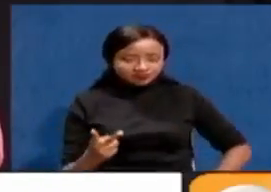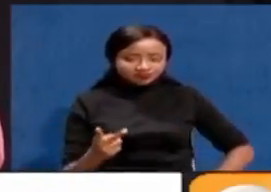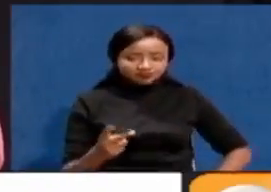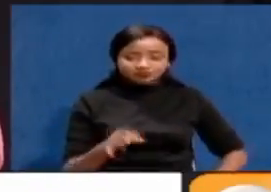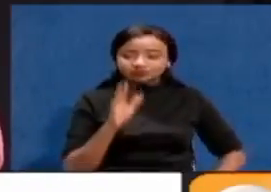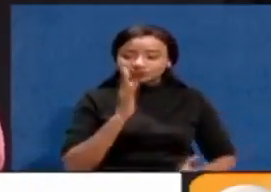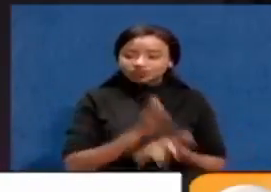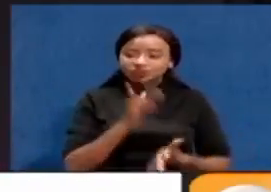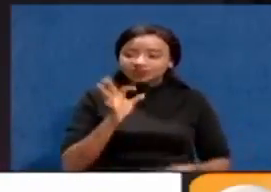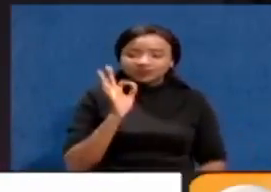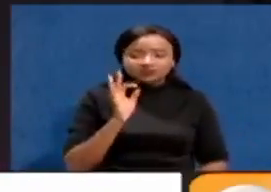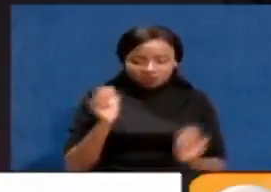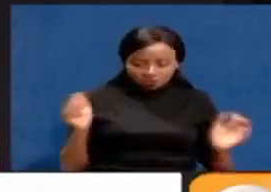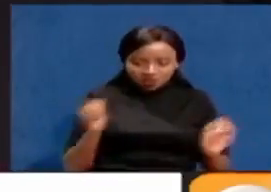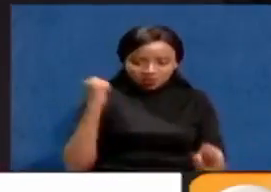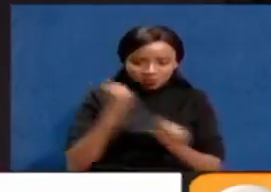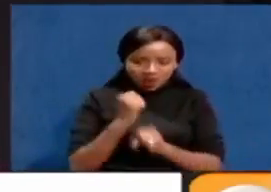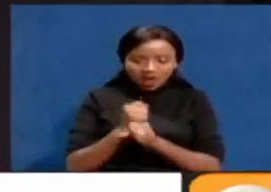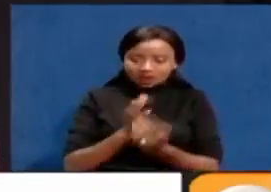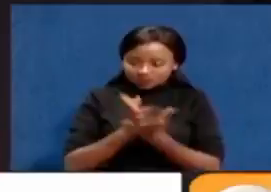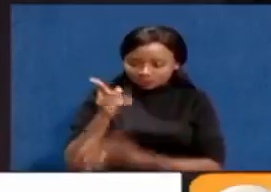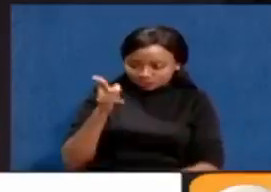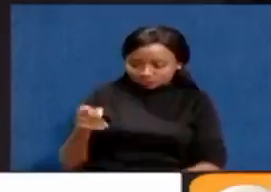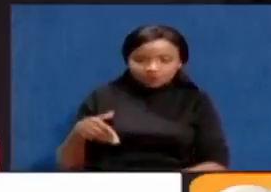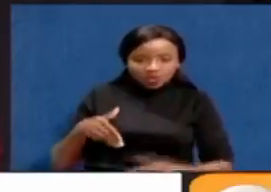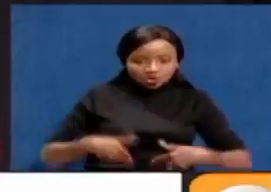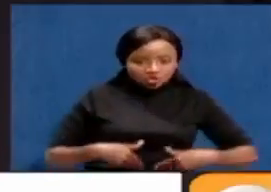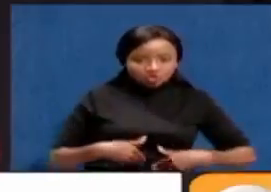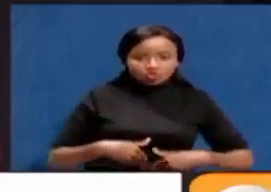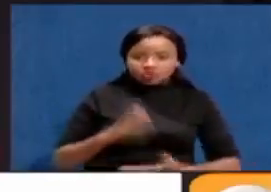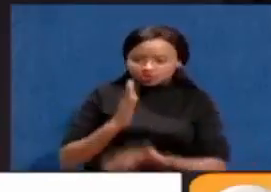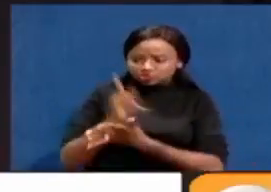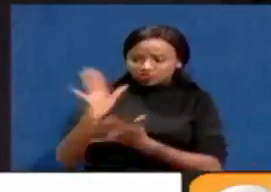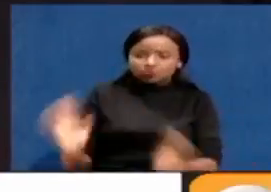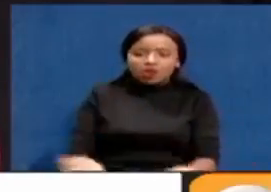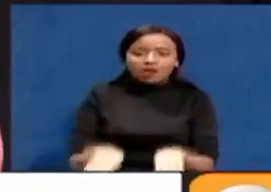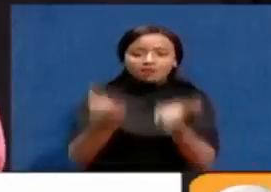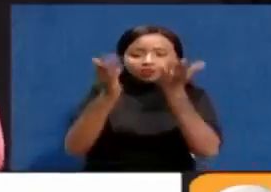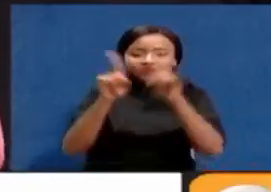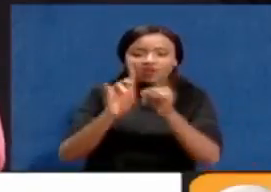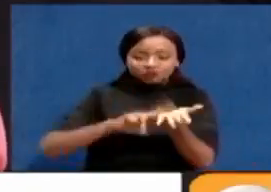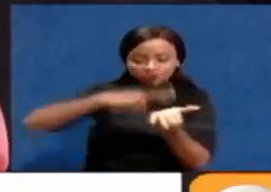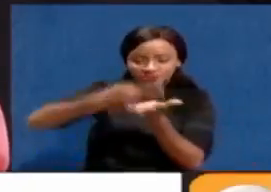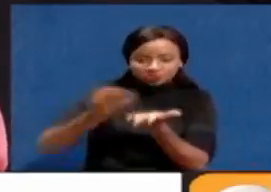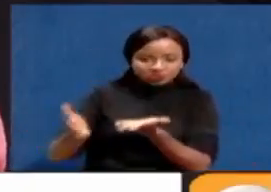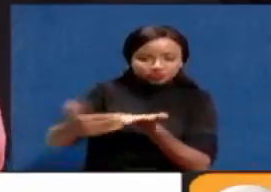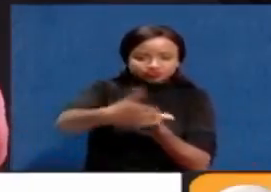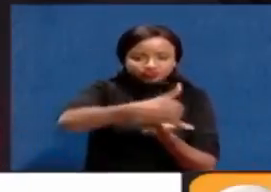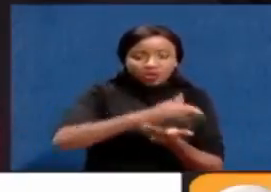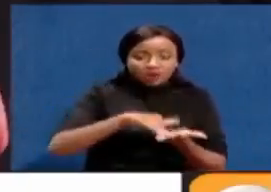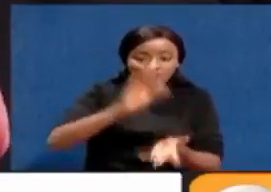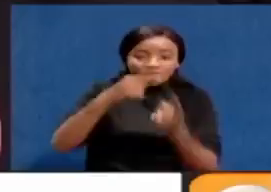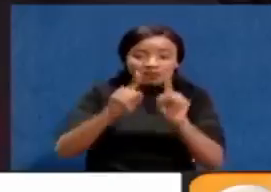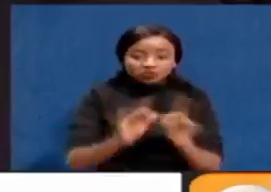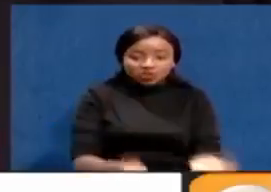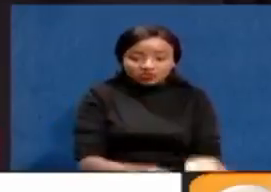it will be on the back of the work done by these people that will not only improve and enhance revenue collection, but